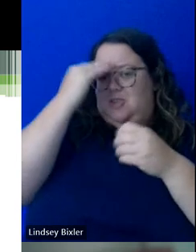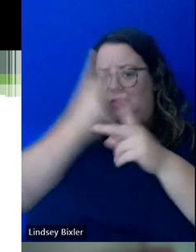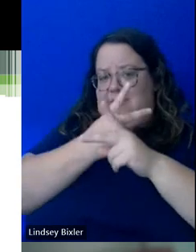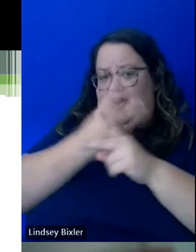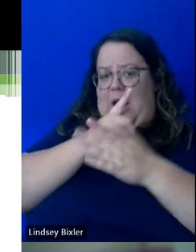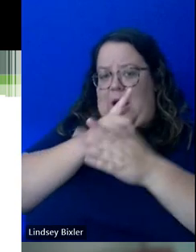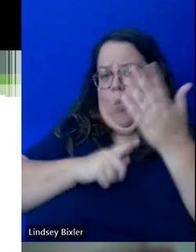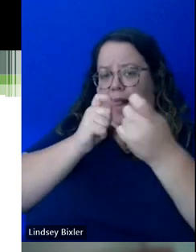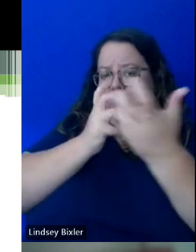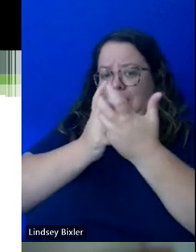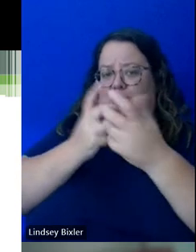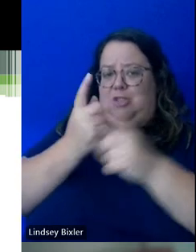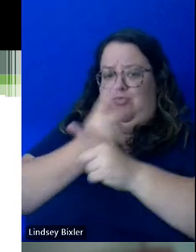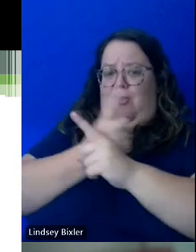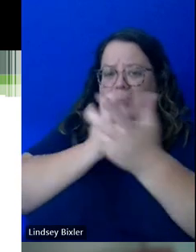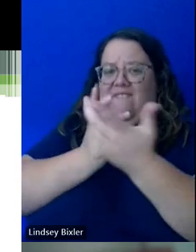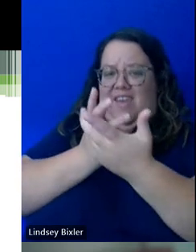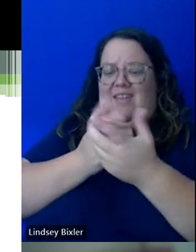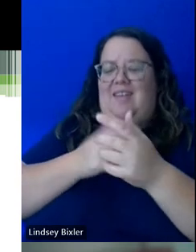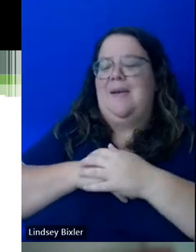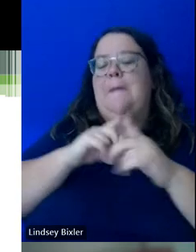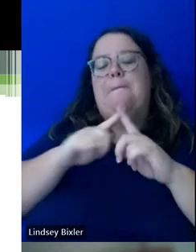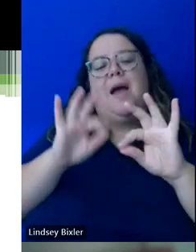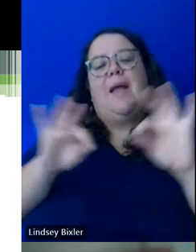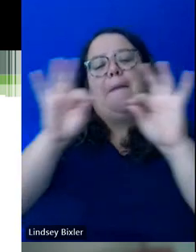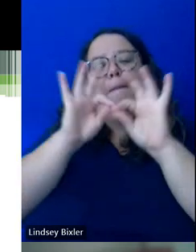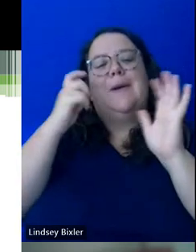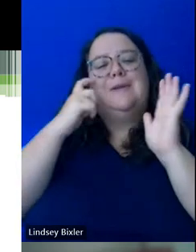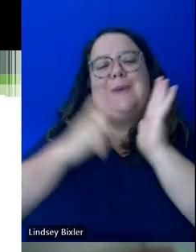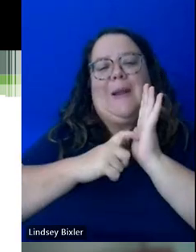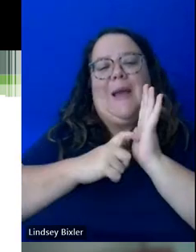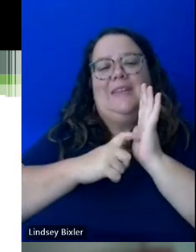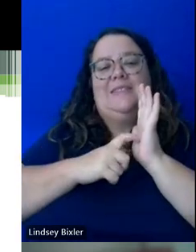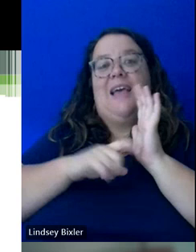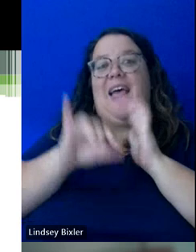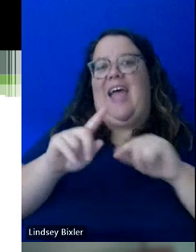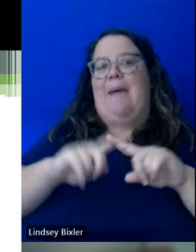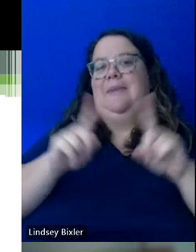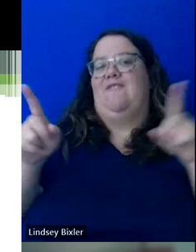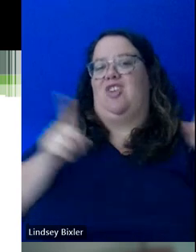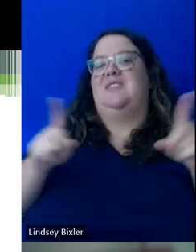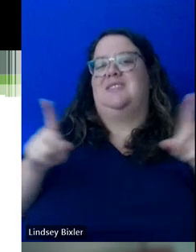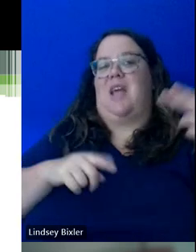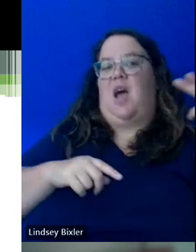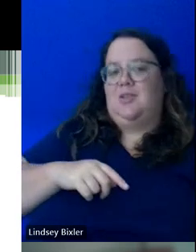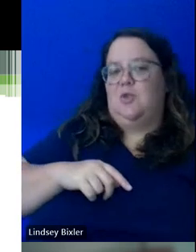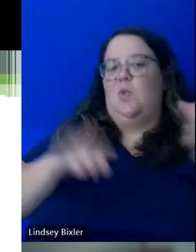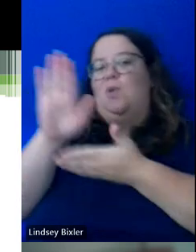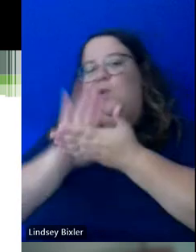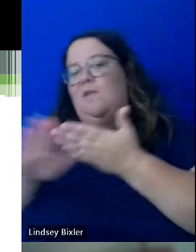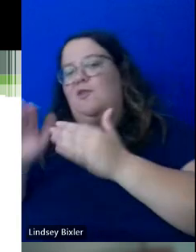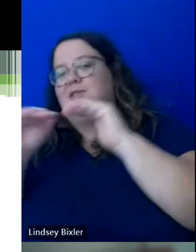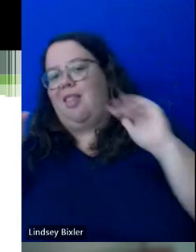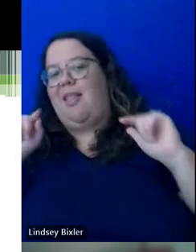accommodations are appropriate. But it's just important to recognize that fundamental difference at the university level when